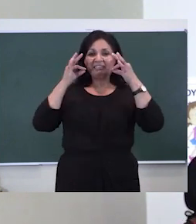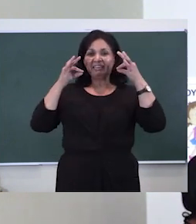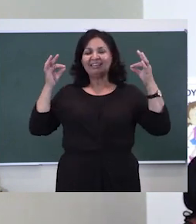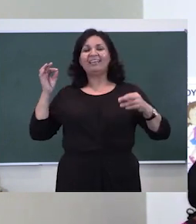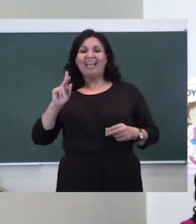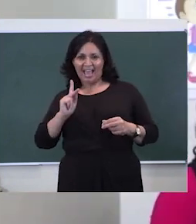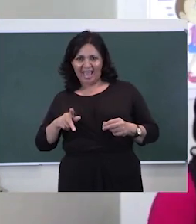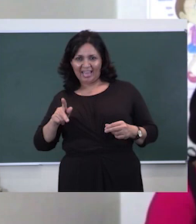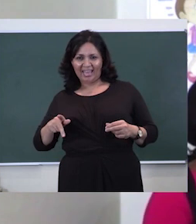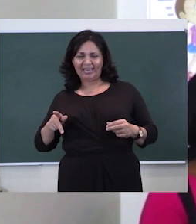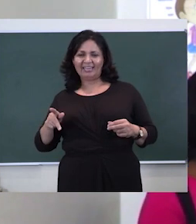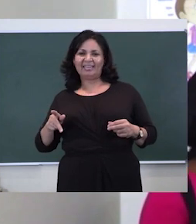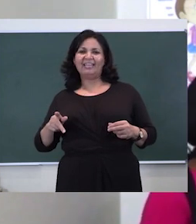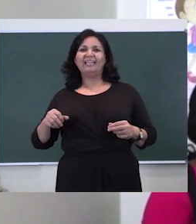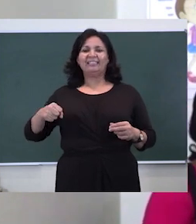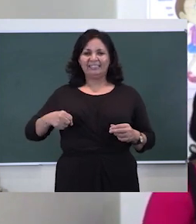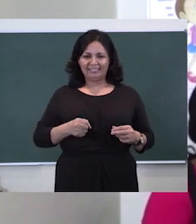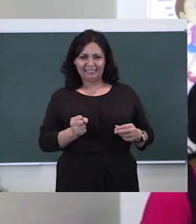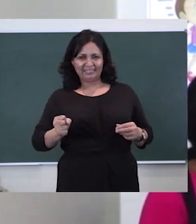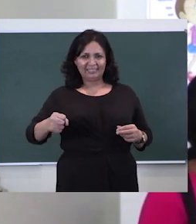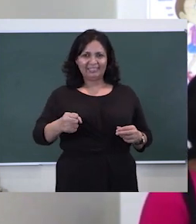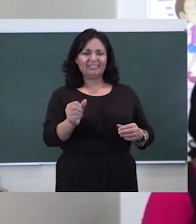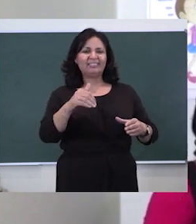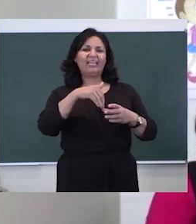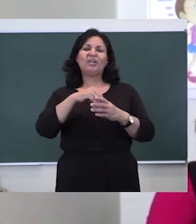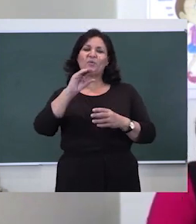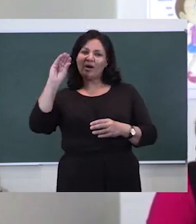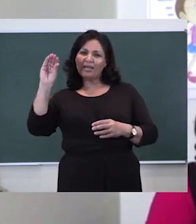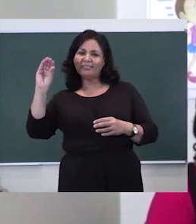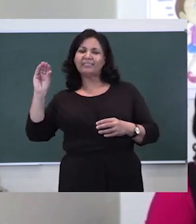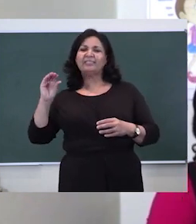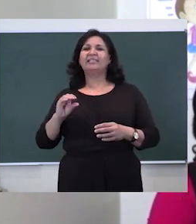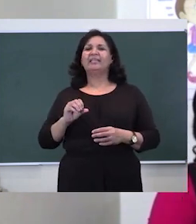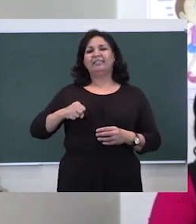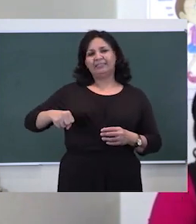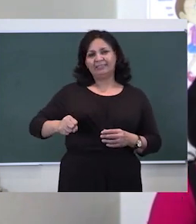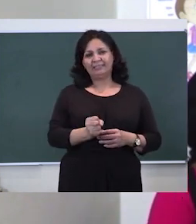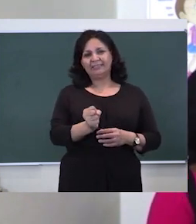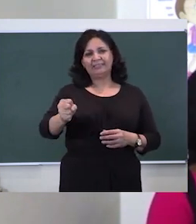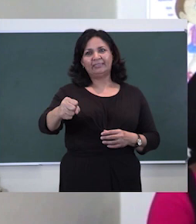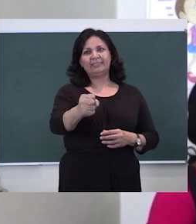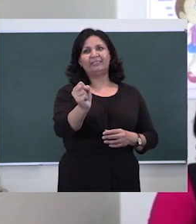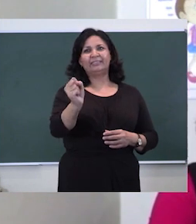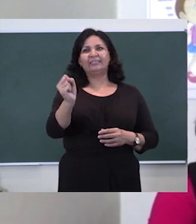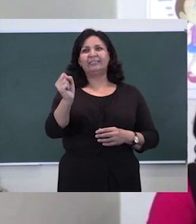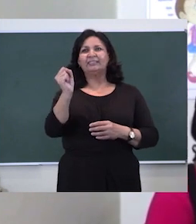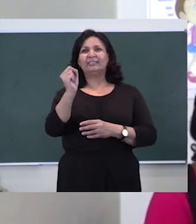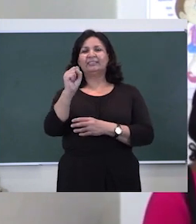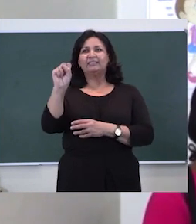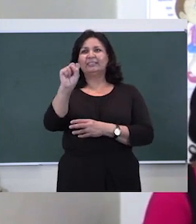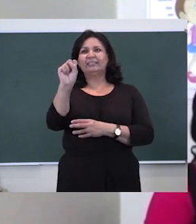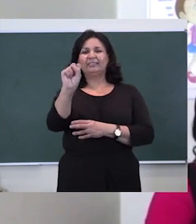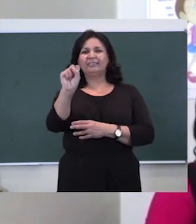Sammy Snake says ss in words, ss in words, ss in words. Sammy Snake